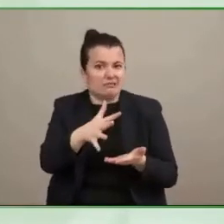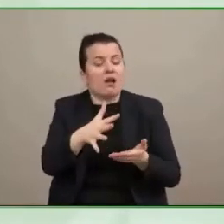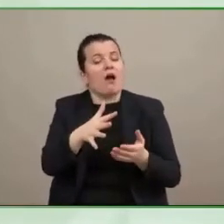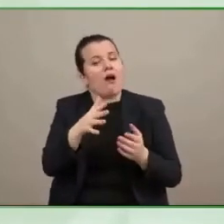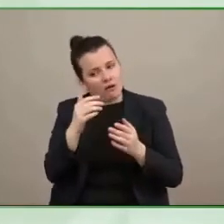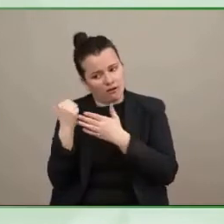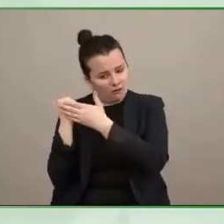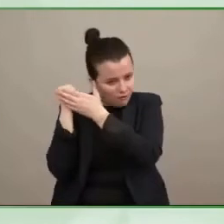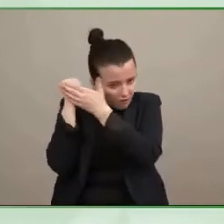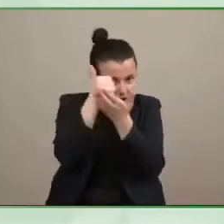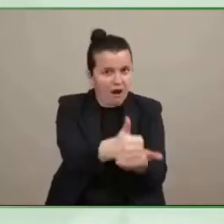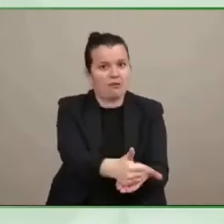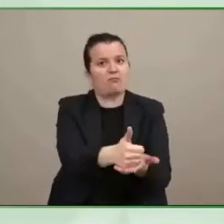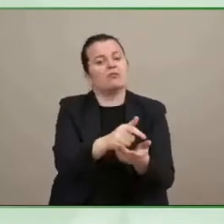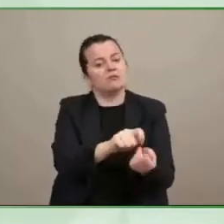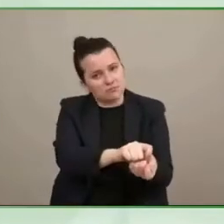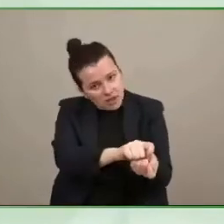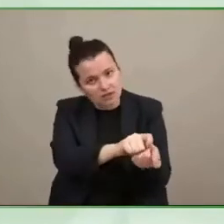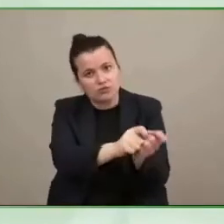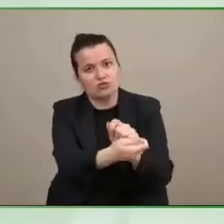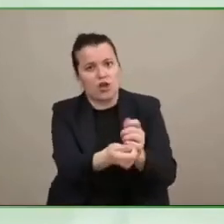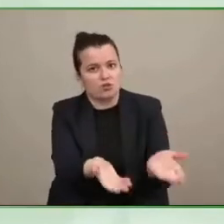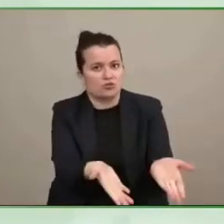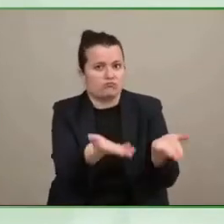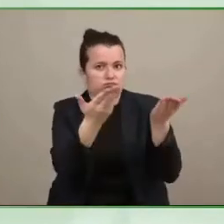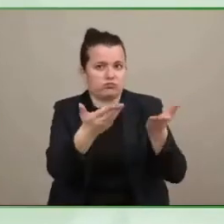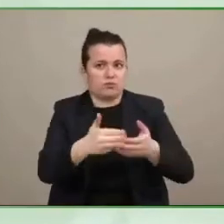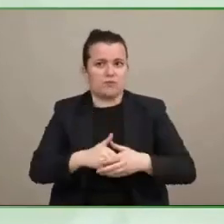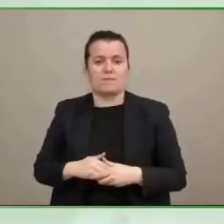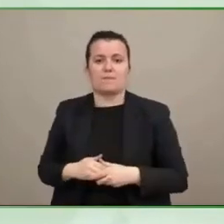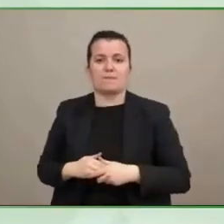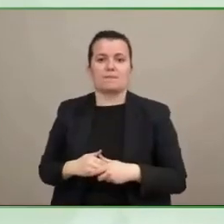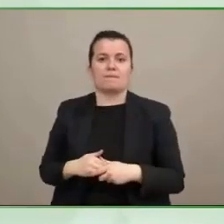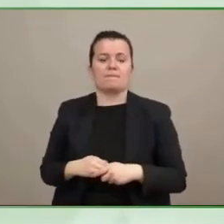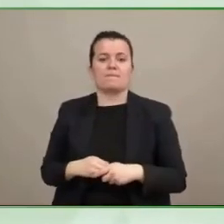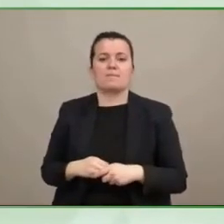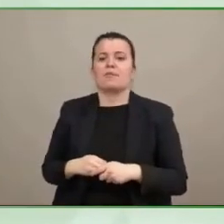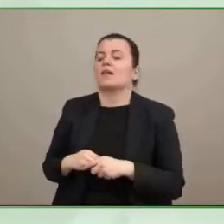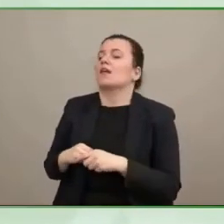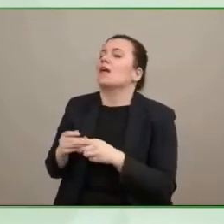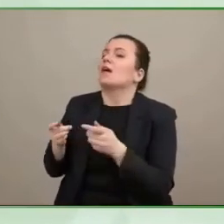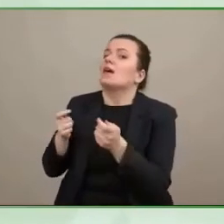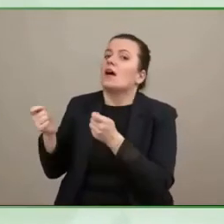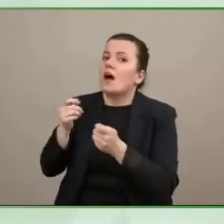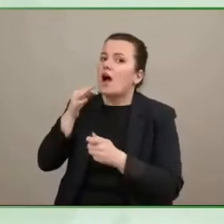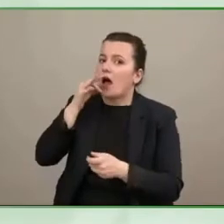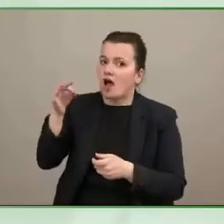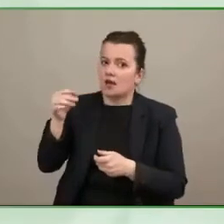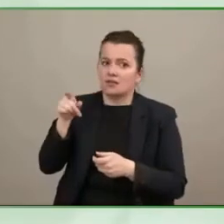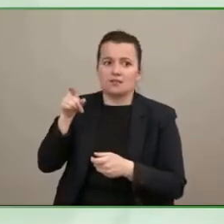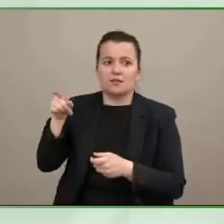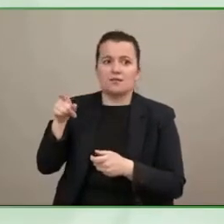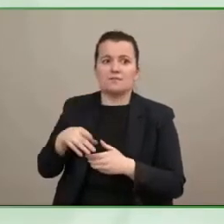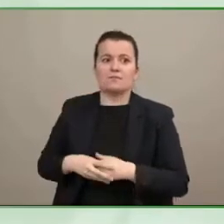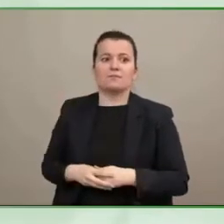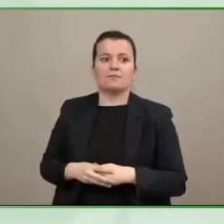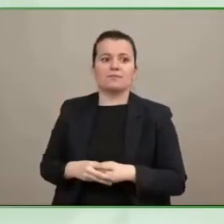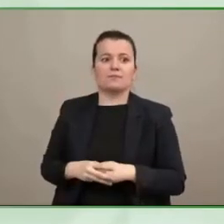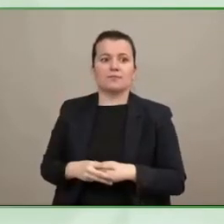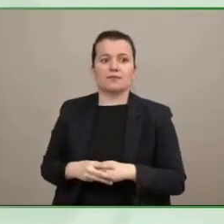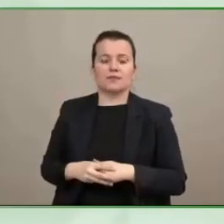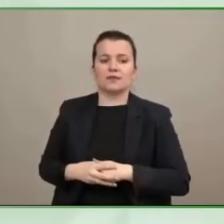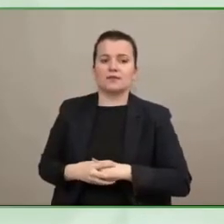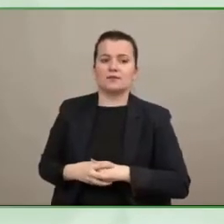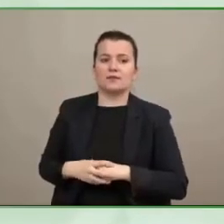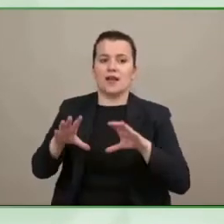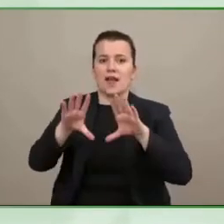janice uh zero project stands for zero barriers uh what in your